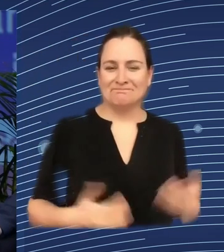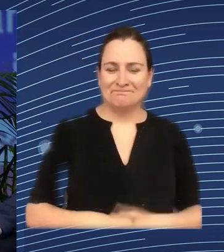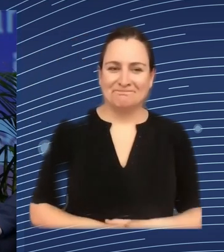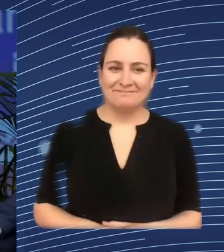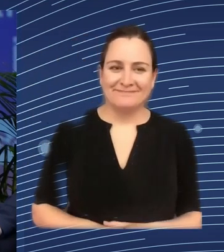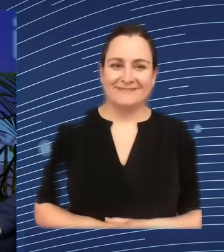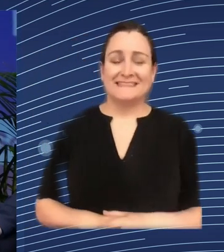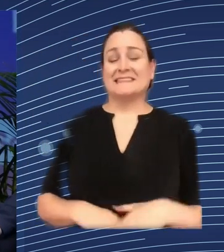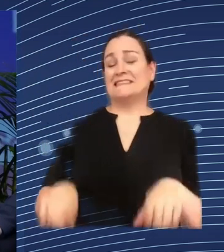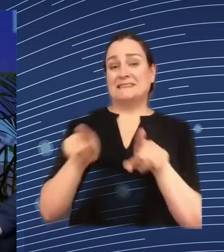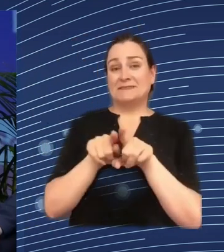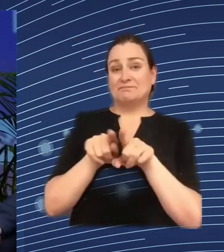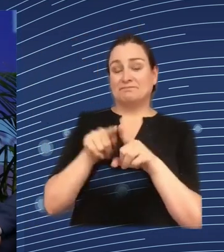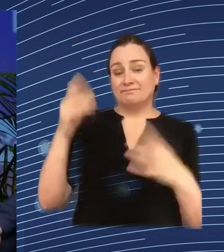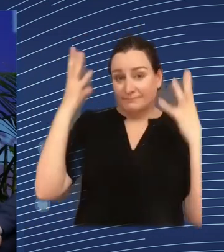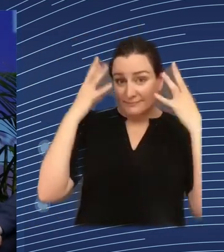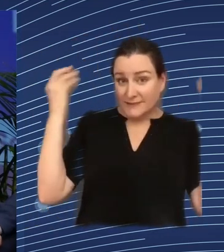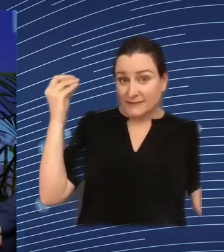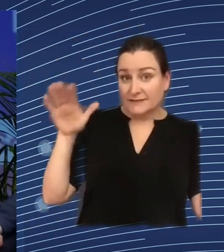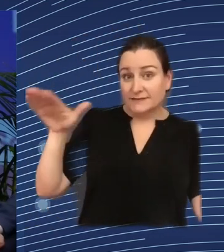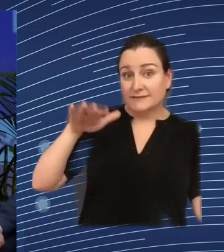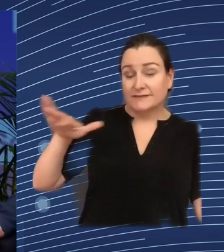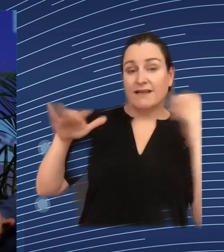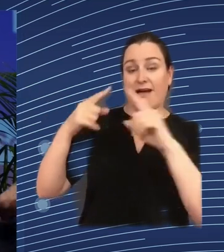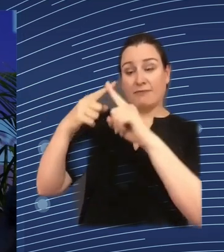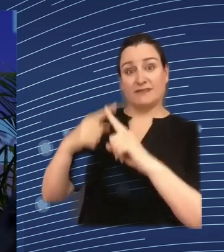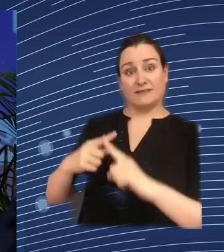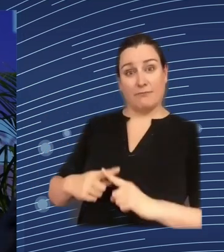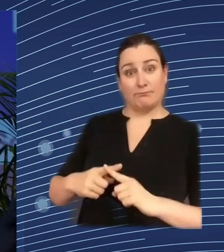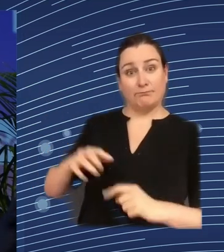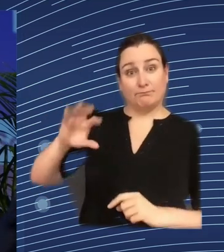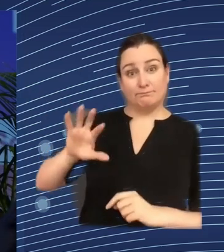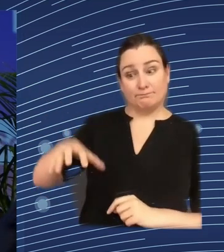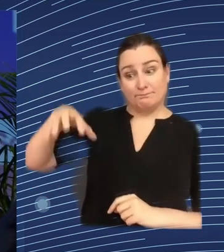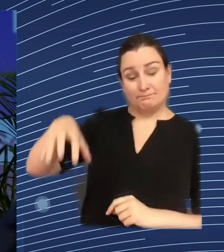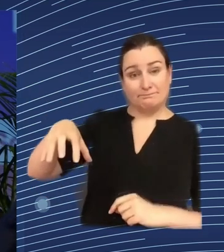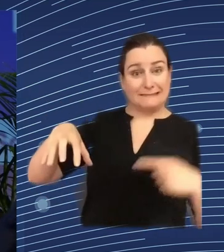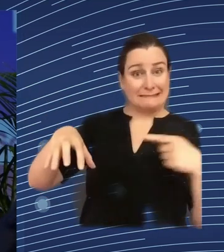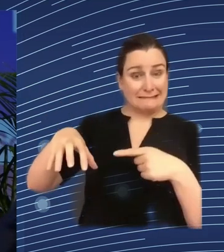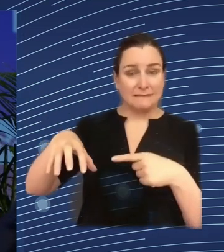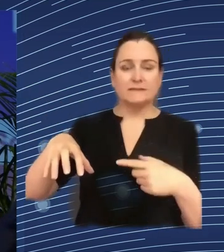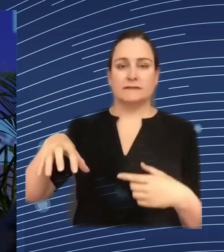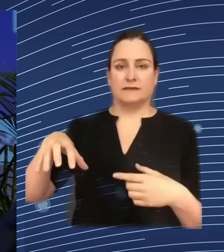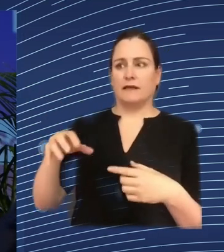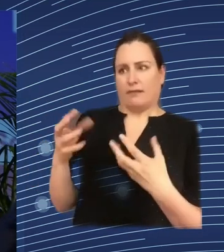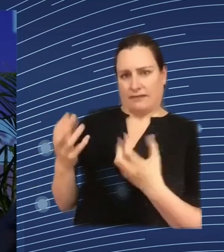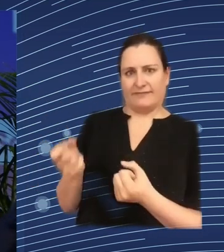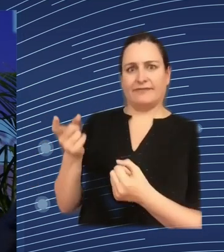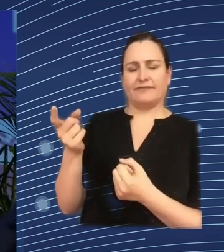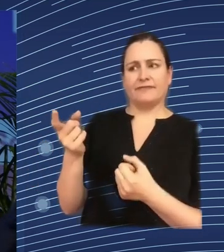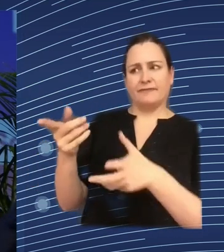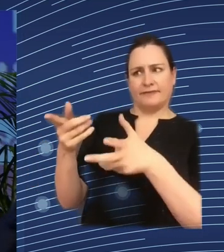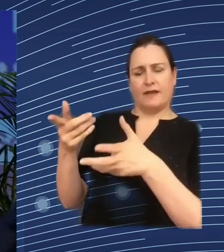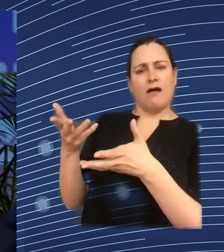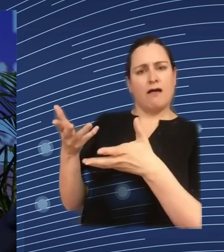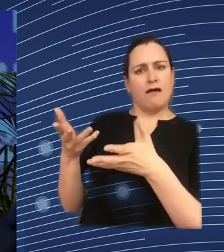been dismissed by algorithm of course the employer will insist there was human review but what the courts found was the human